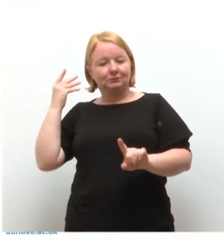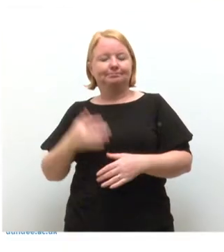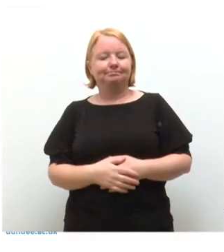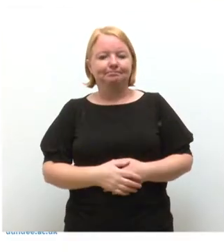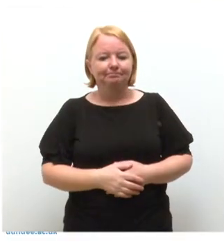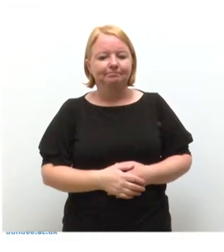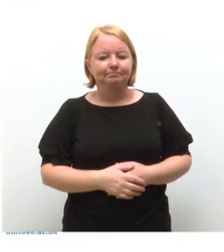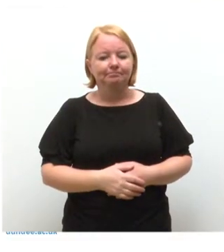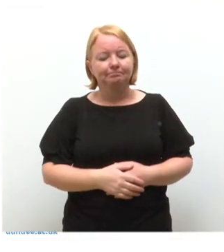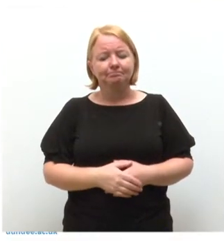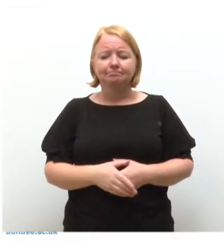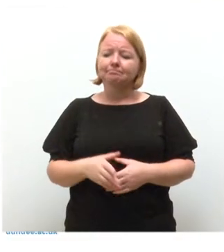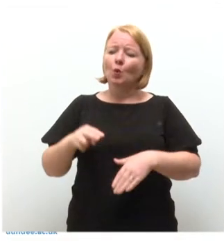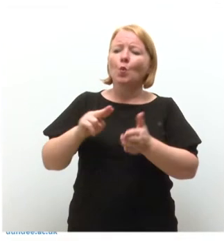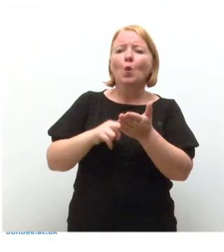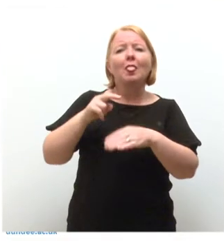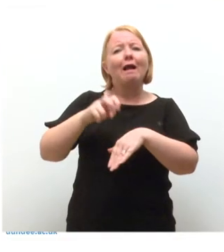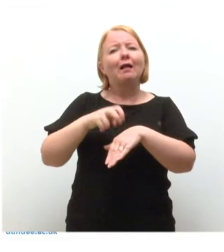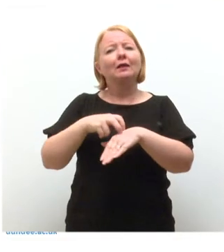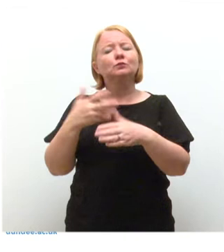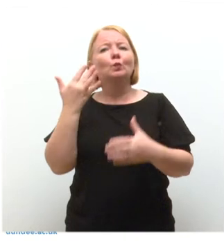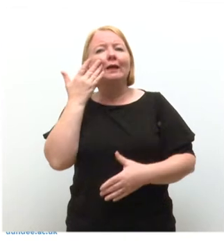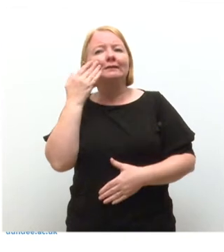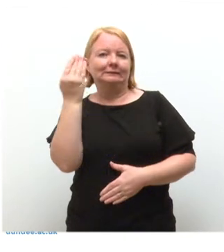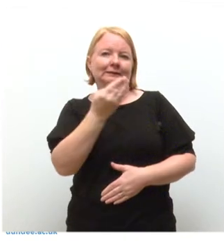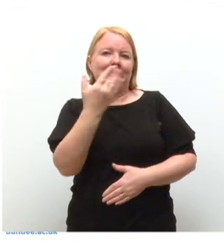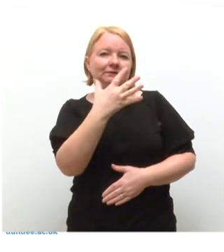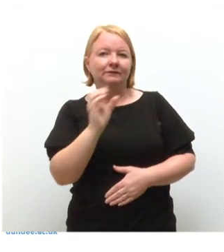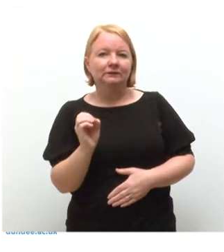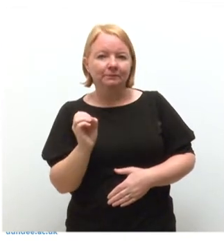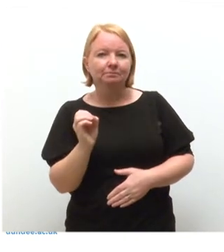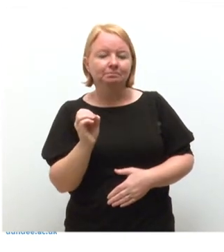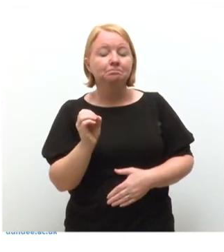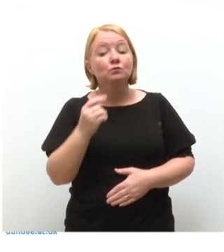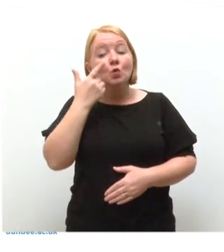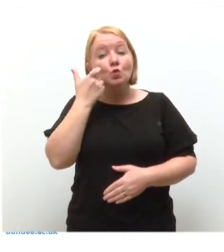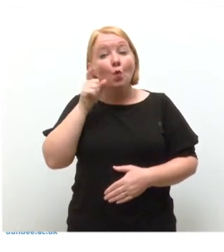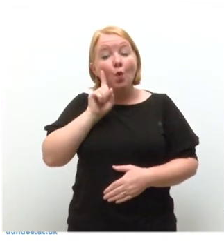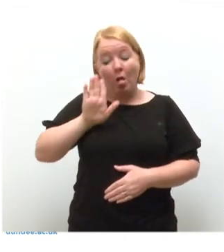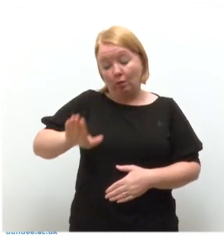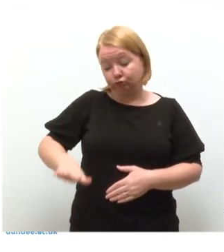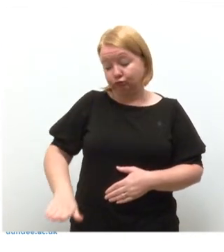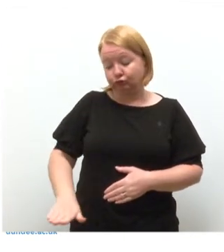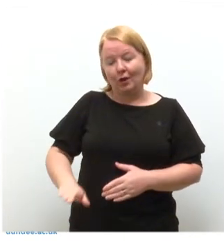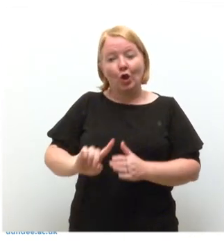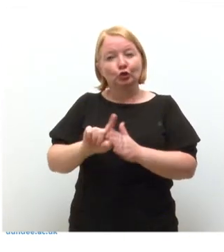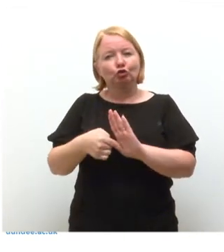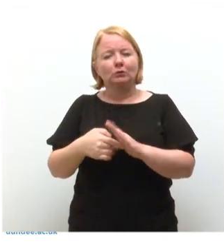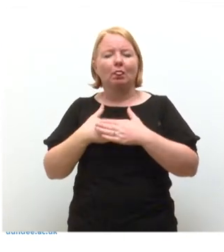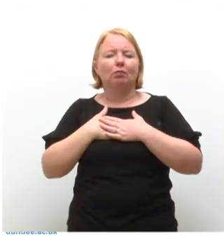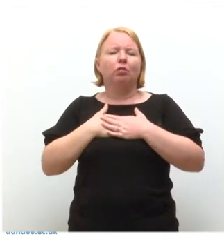It's small-town Northern Ireland in the 1950s. And as a young girl, Jocelyn loved astronomy.